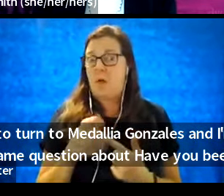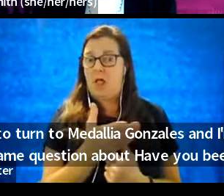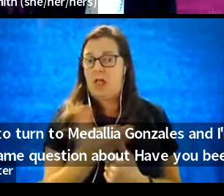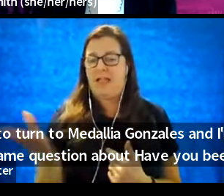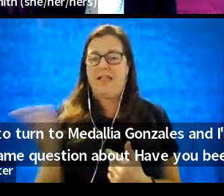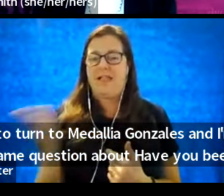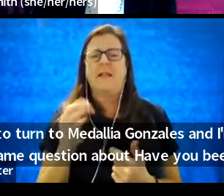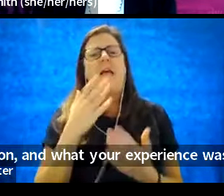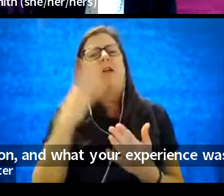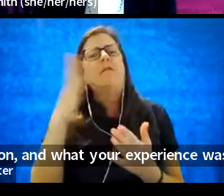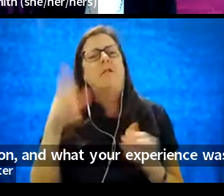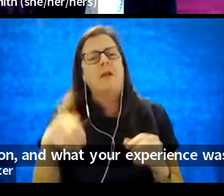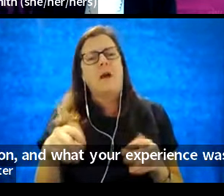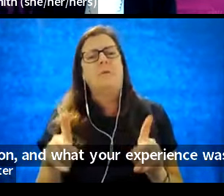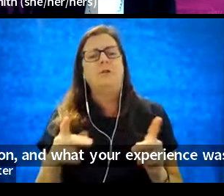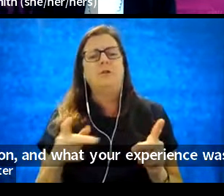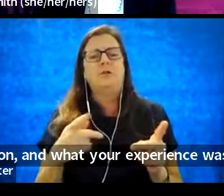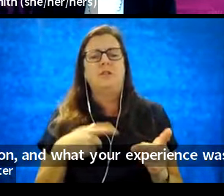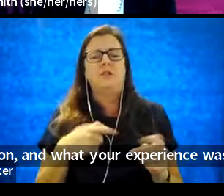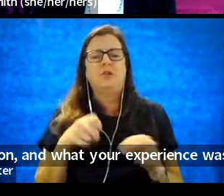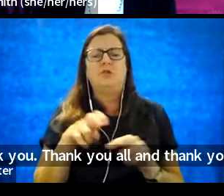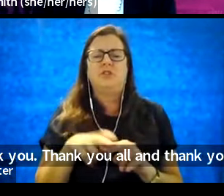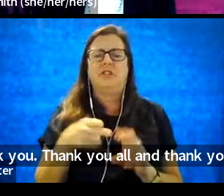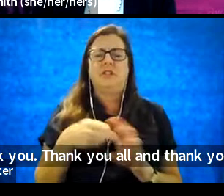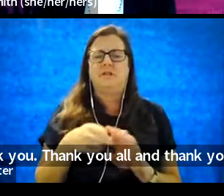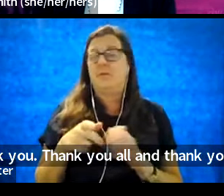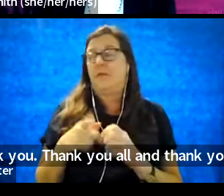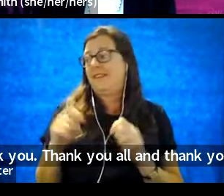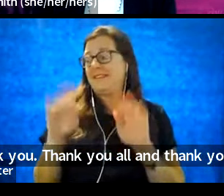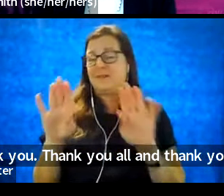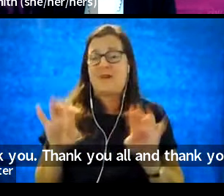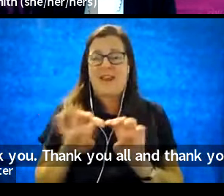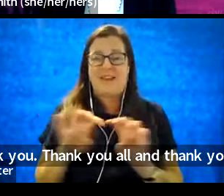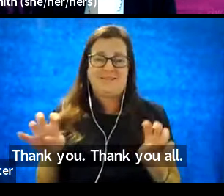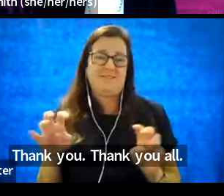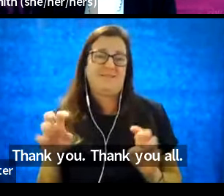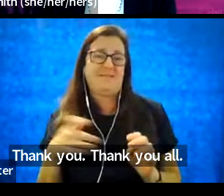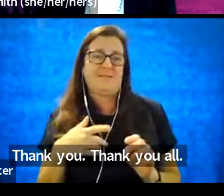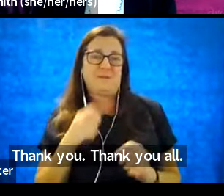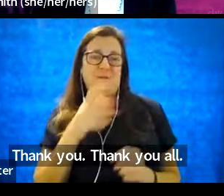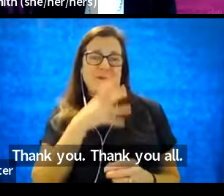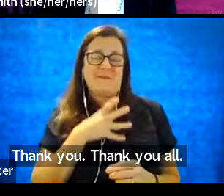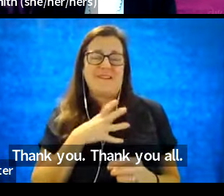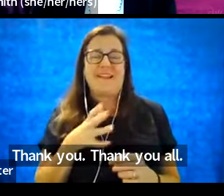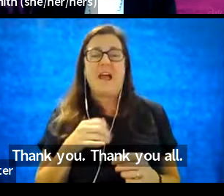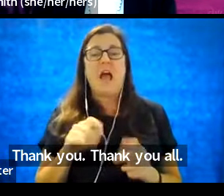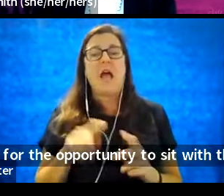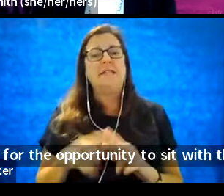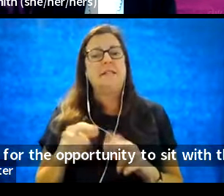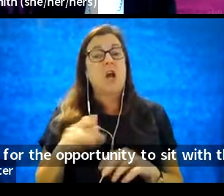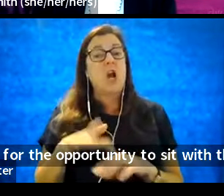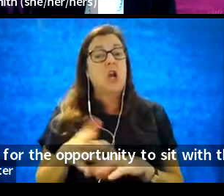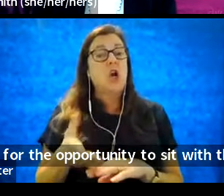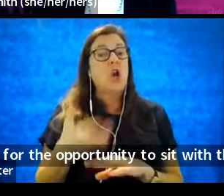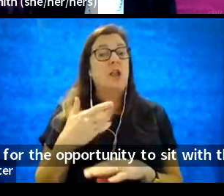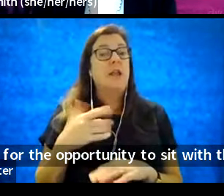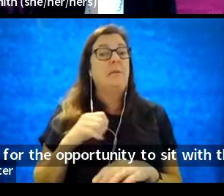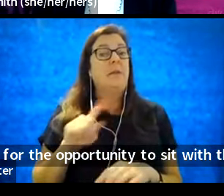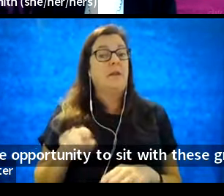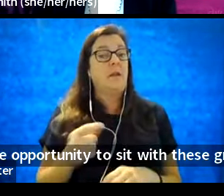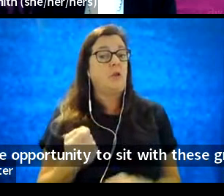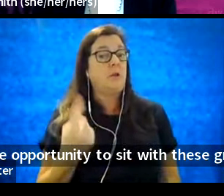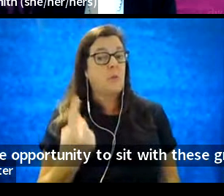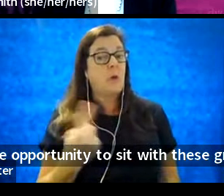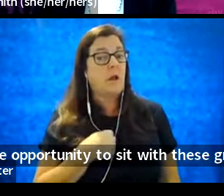And thank you for the opportunity to sit with these great women. I started early in being the only